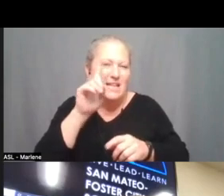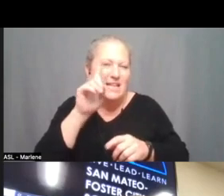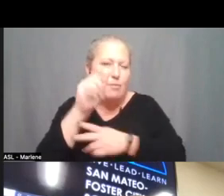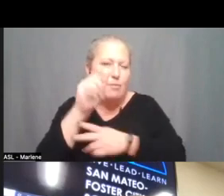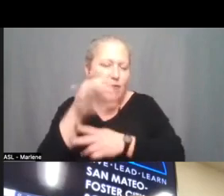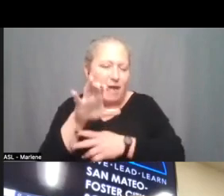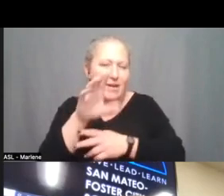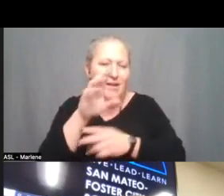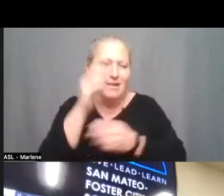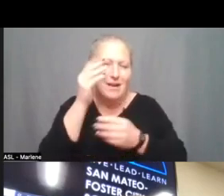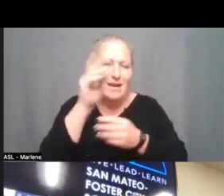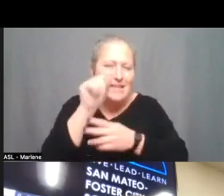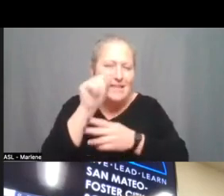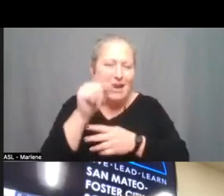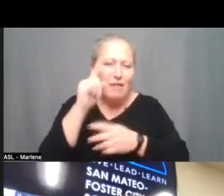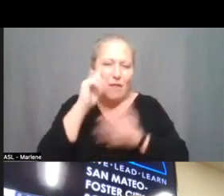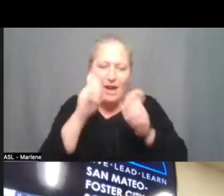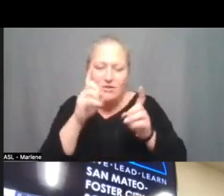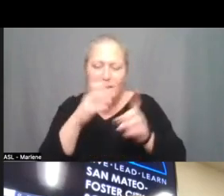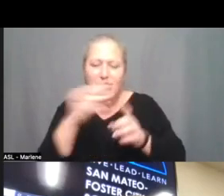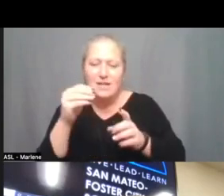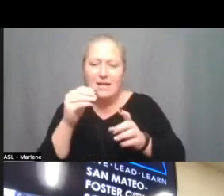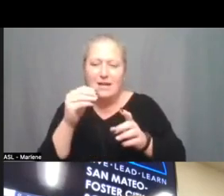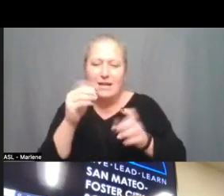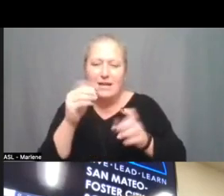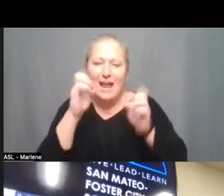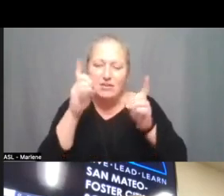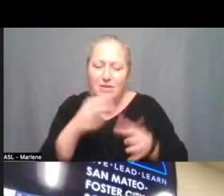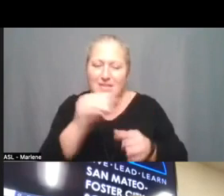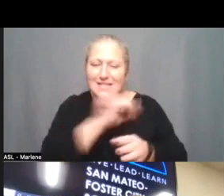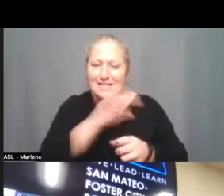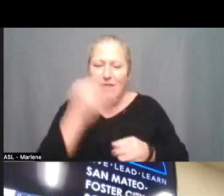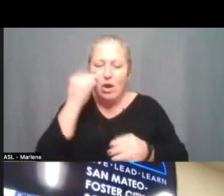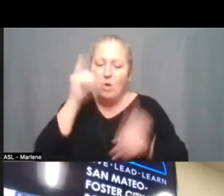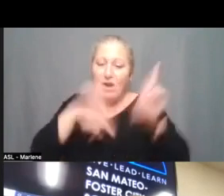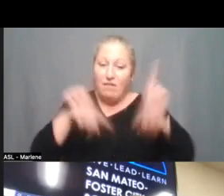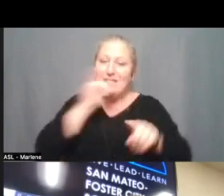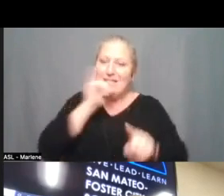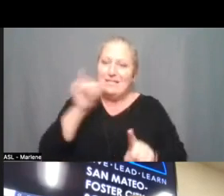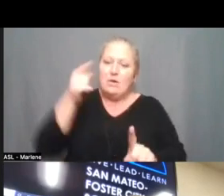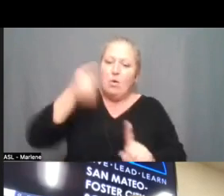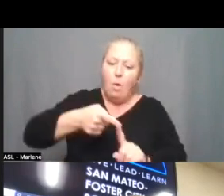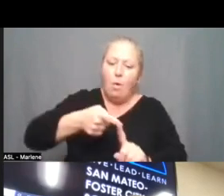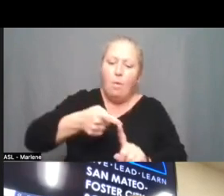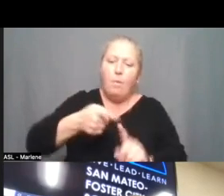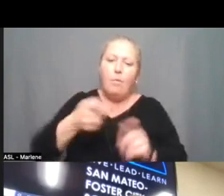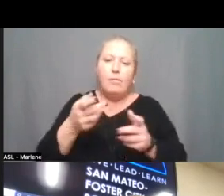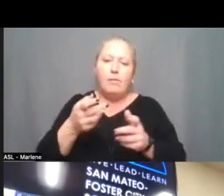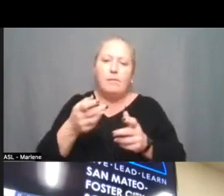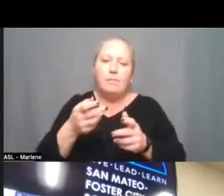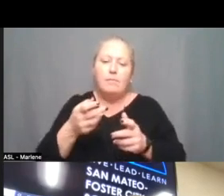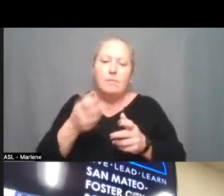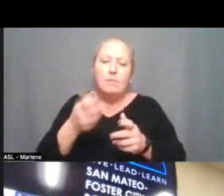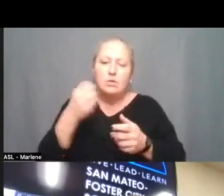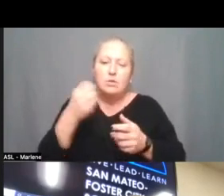and staff because i know that diversity is um diversity a goal um and so i'm just